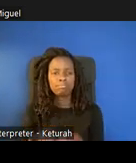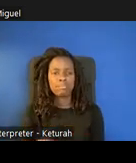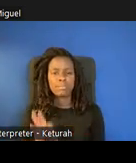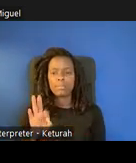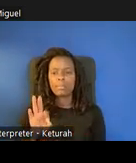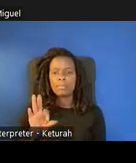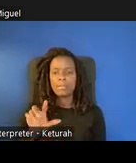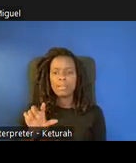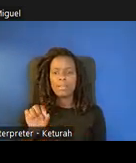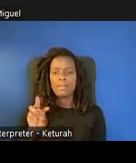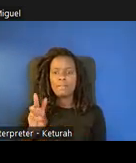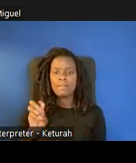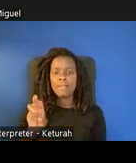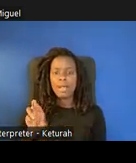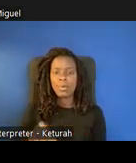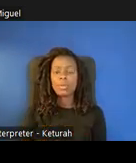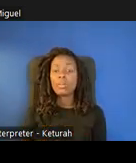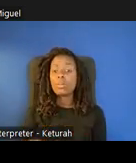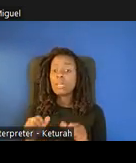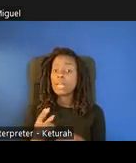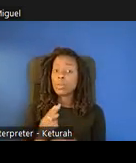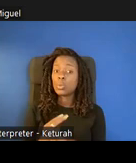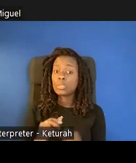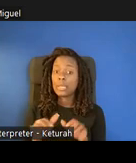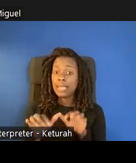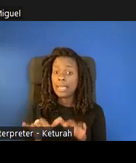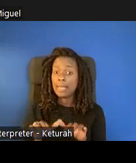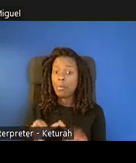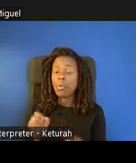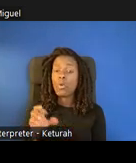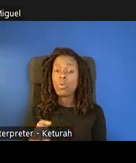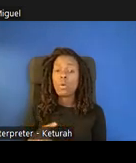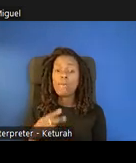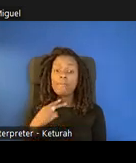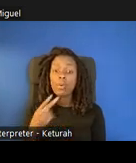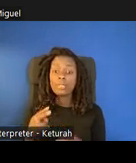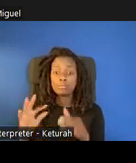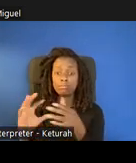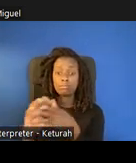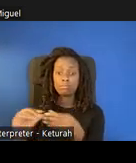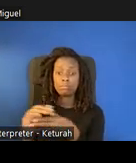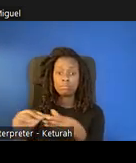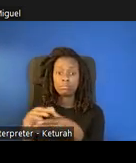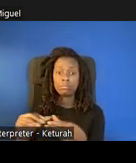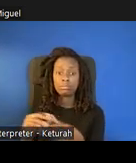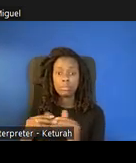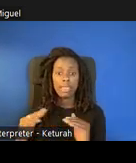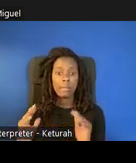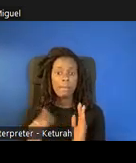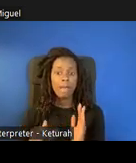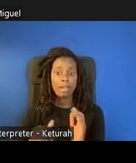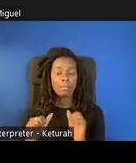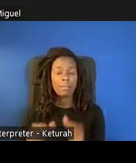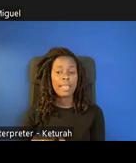that word. They can either use the keyboard or they can use voice input such as down there at the bottom. They can just go into the